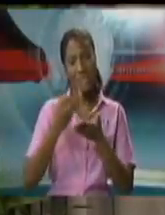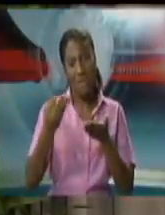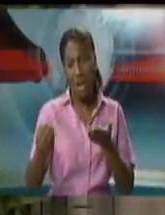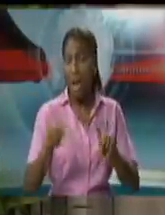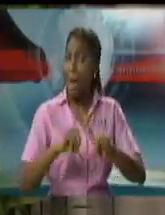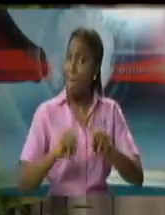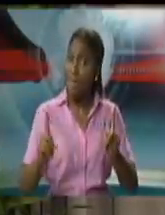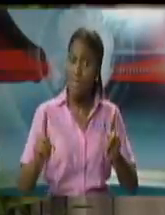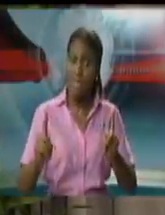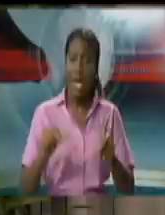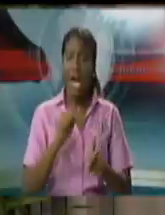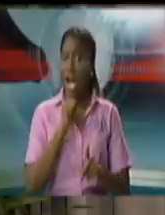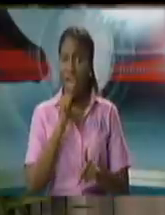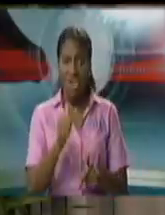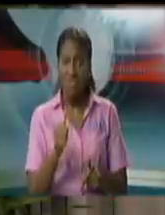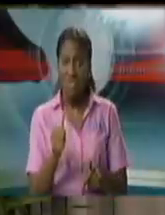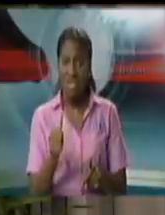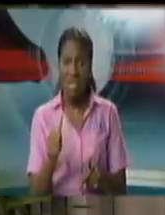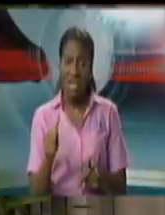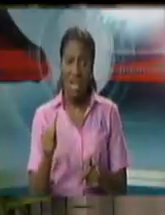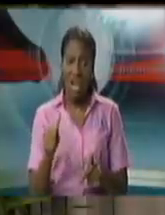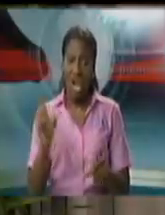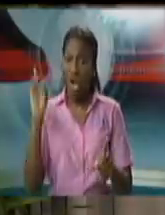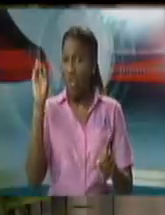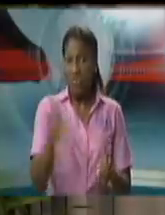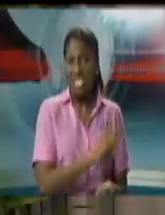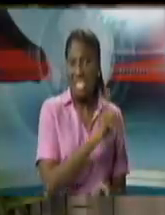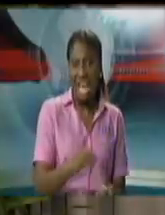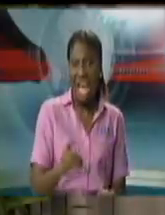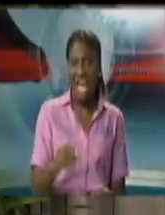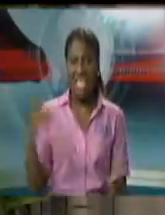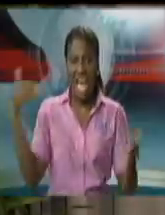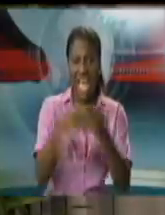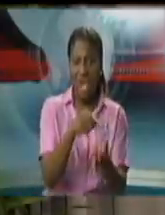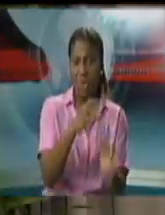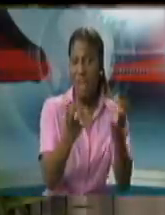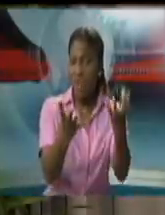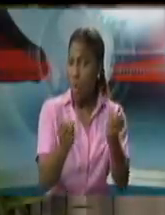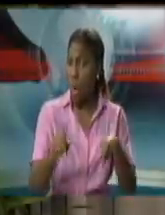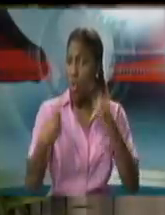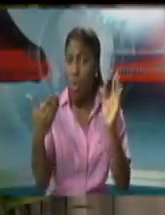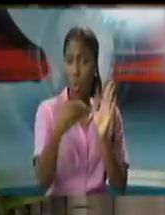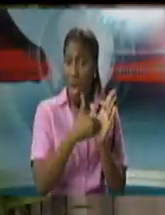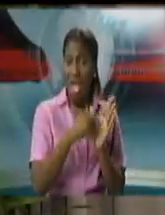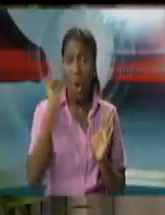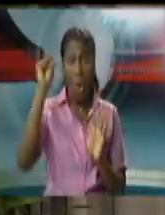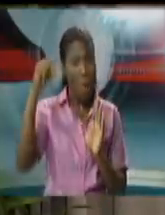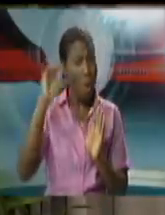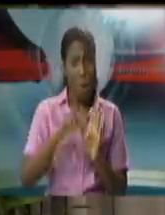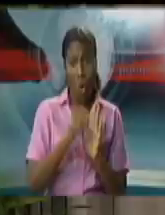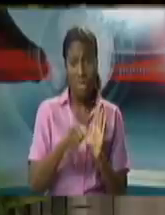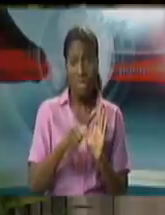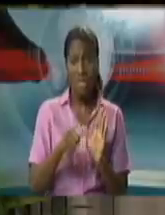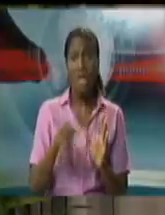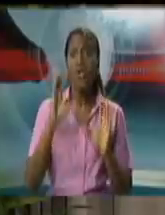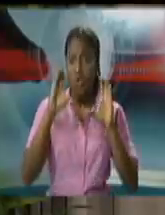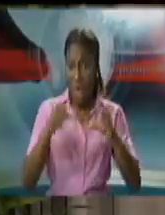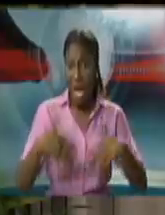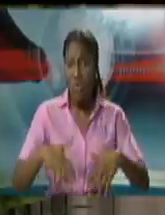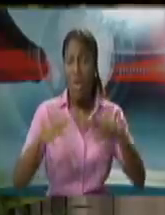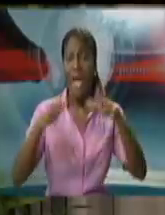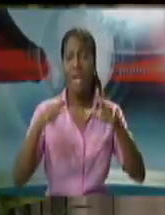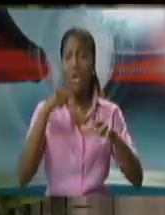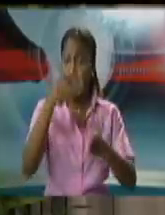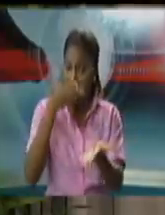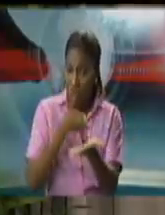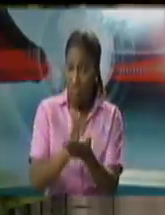criticism of the person's ability to go to the courts. That's their constitutional right. I'm just bringing you up to date that we